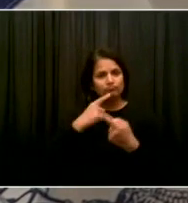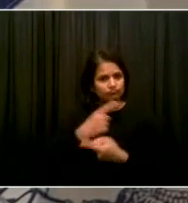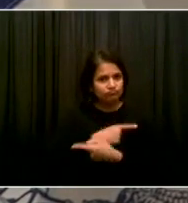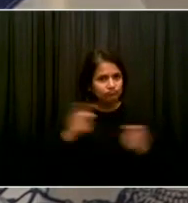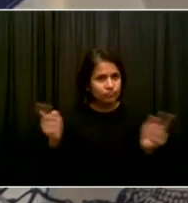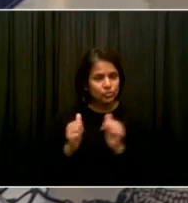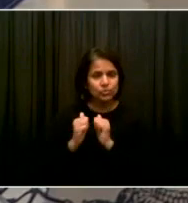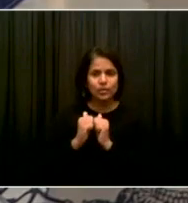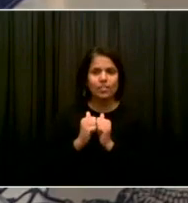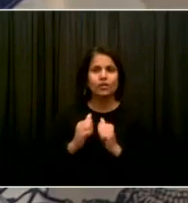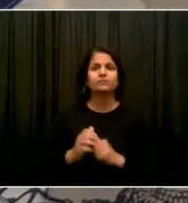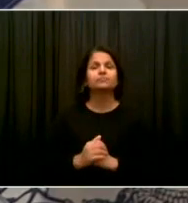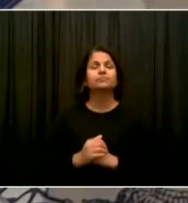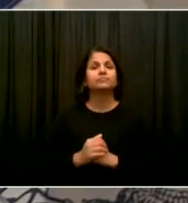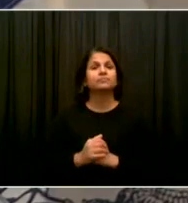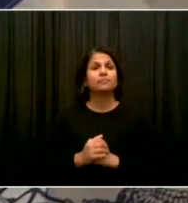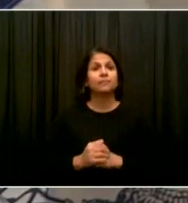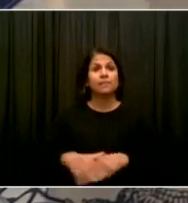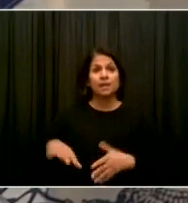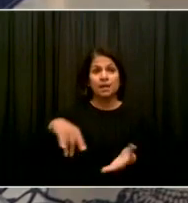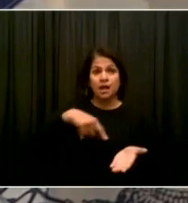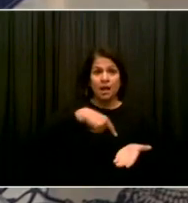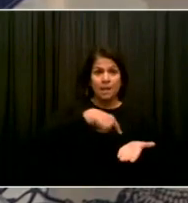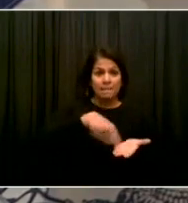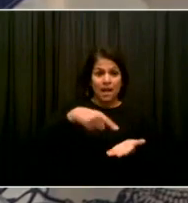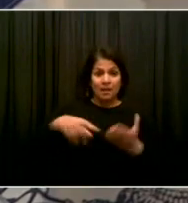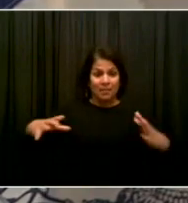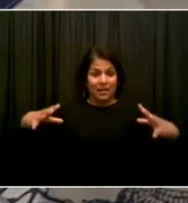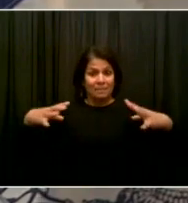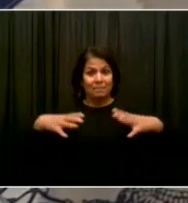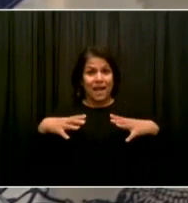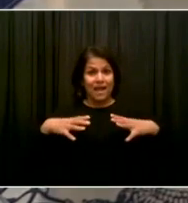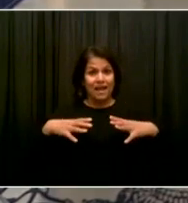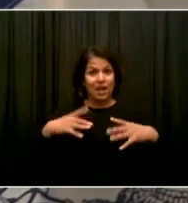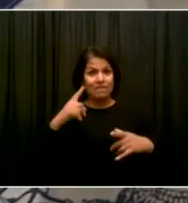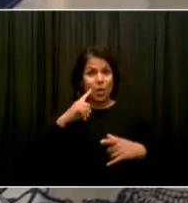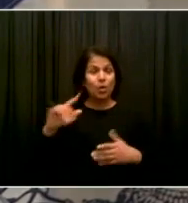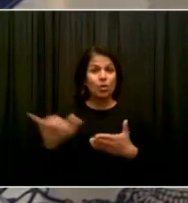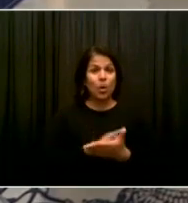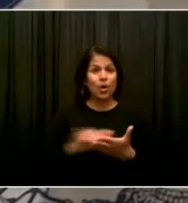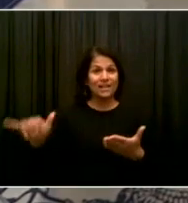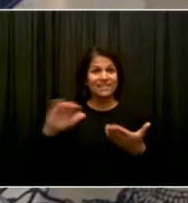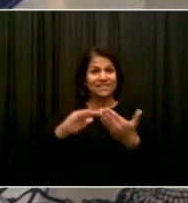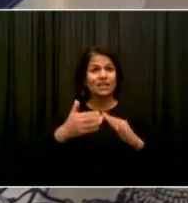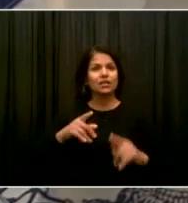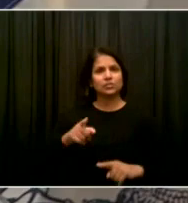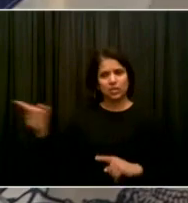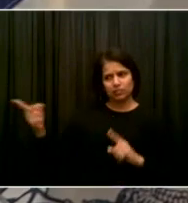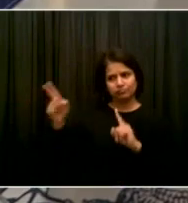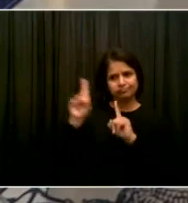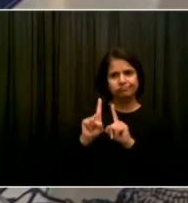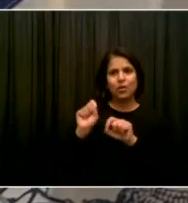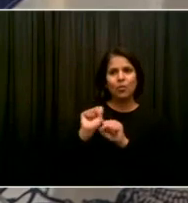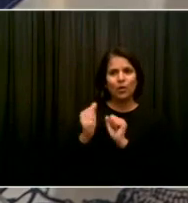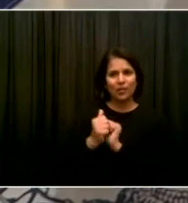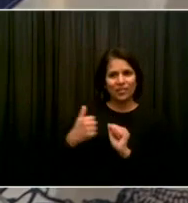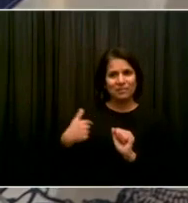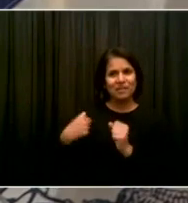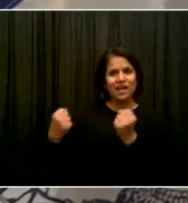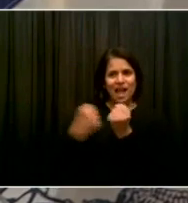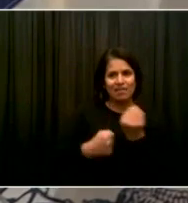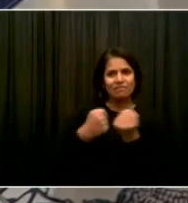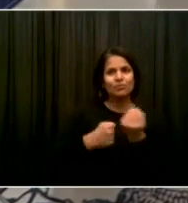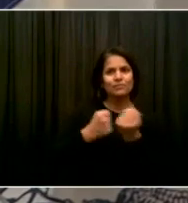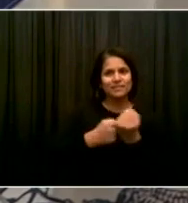But we're talking about someone who has been a champion for just the best of what we all can be